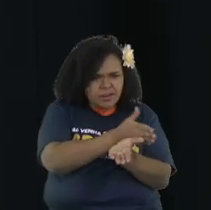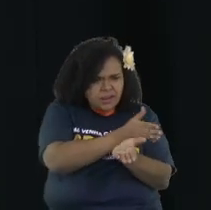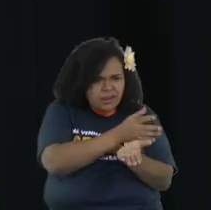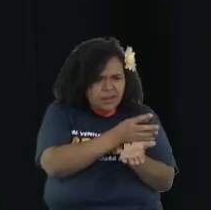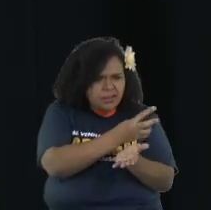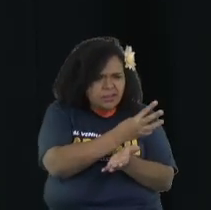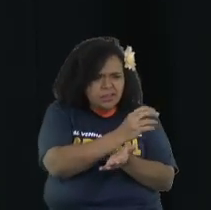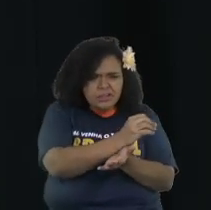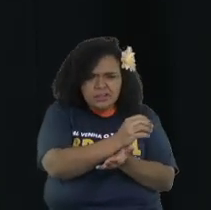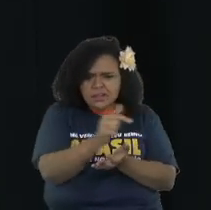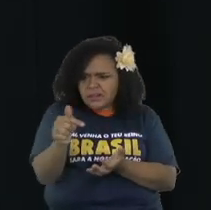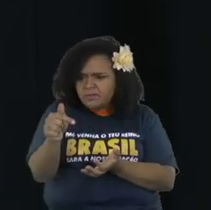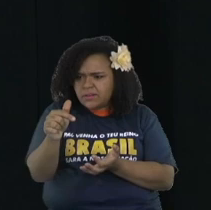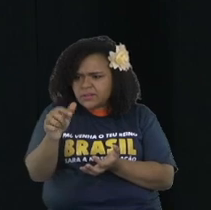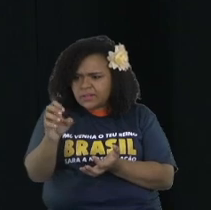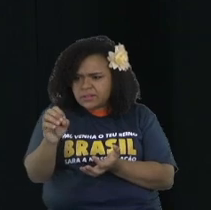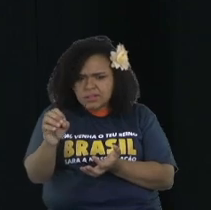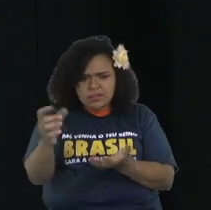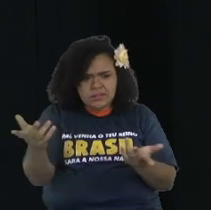are you that rich